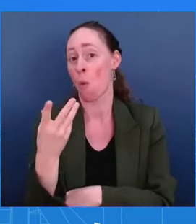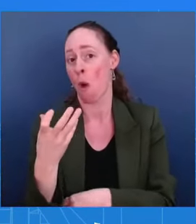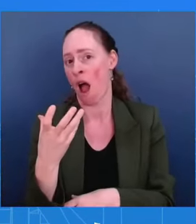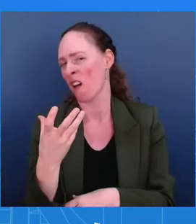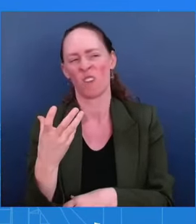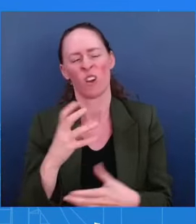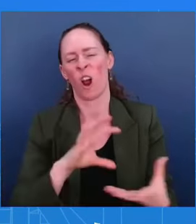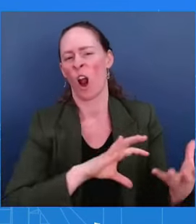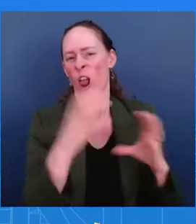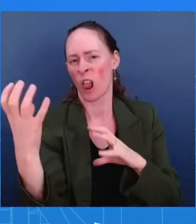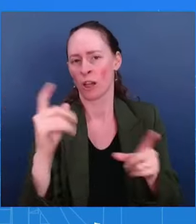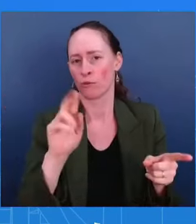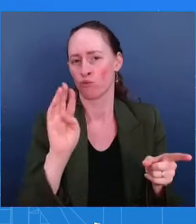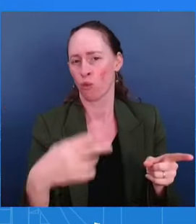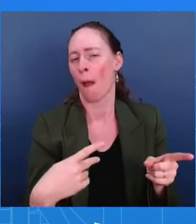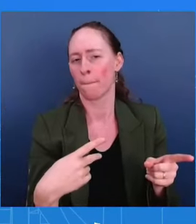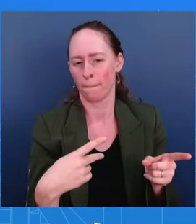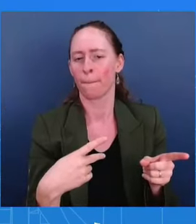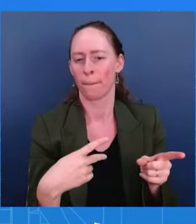I would say, though,